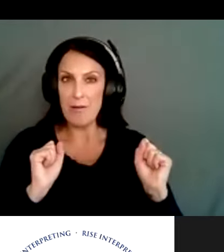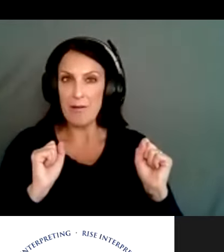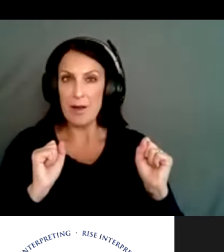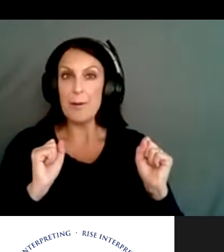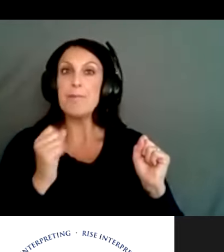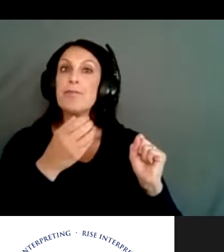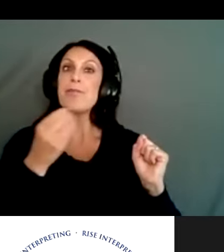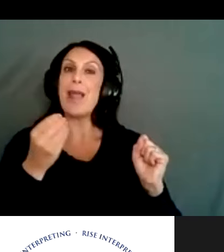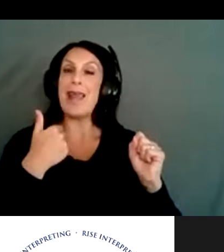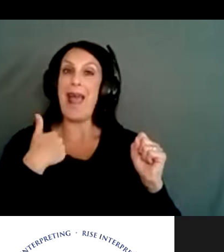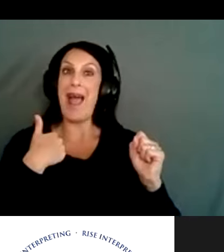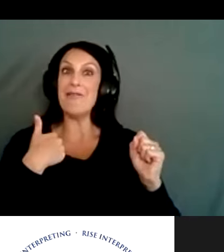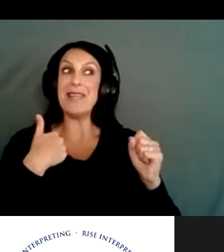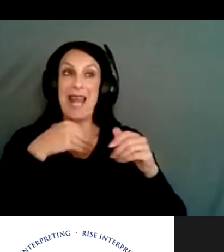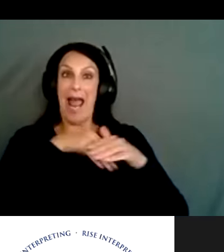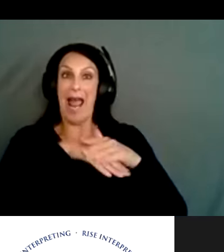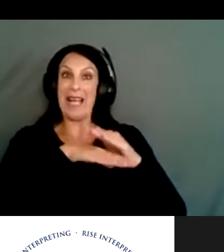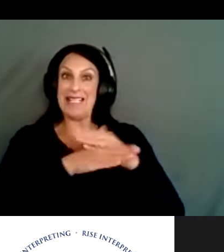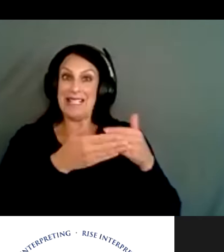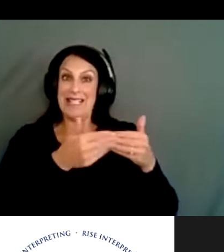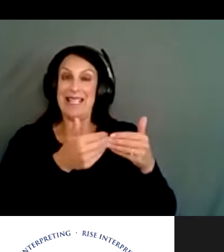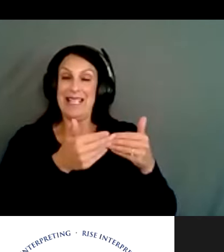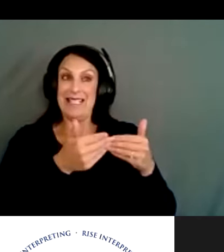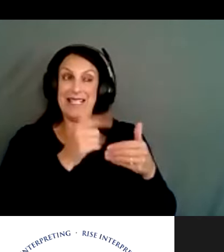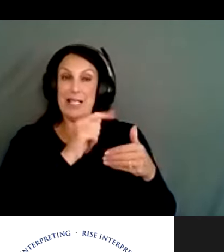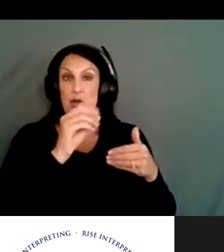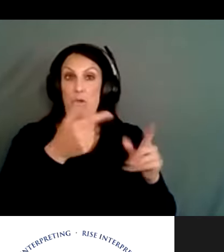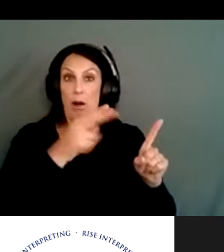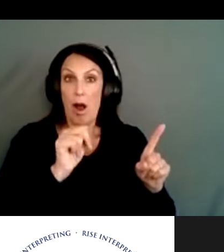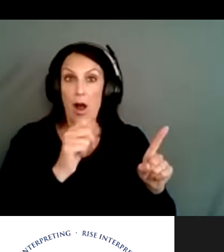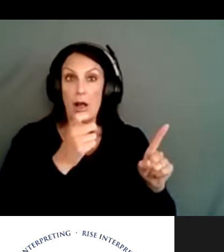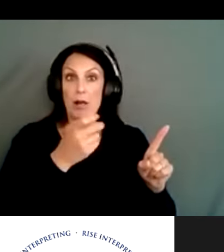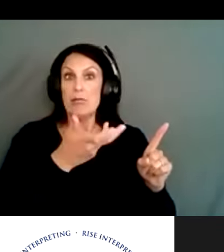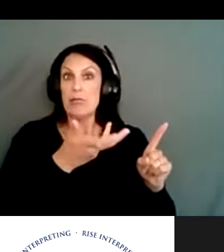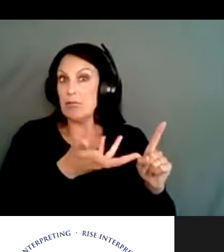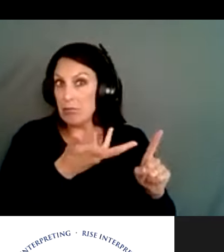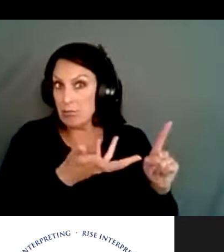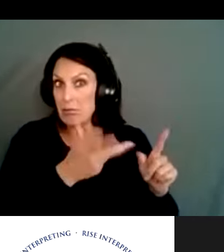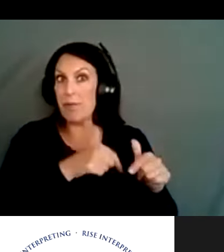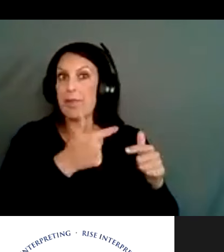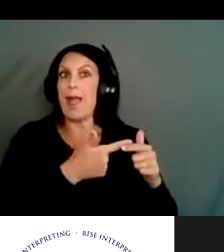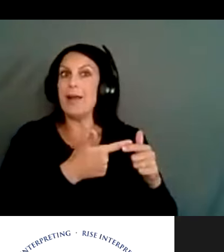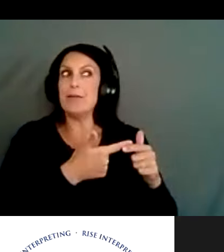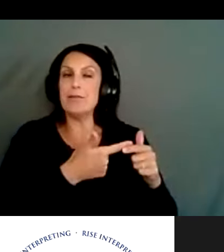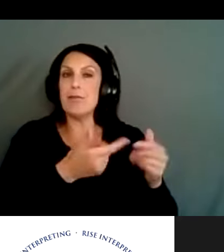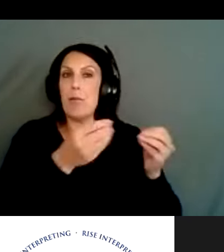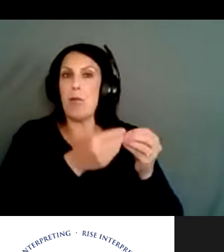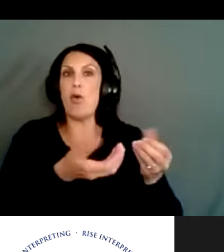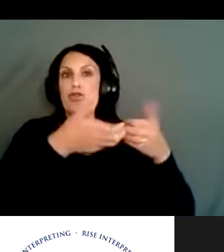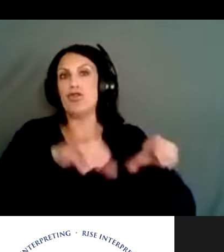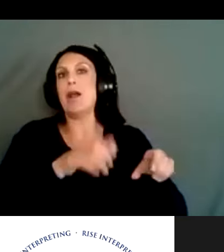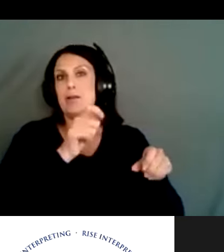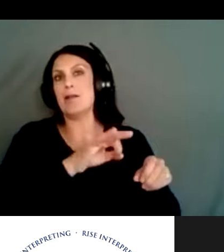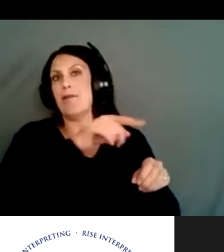access or greater access that they have to the most lethal forms of suicide, you know, their life is in greater danger.